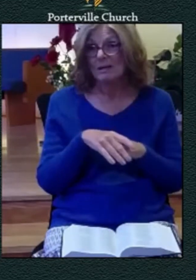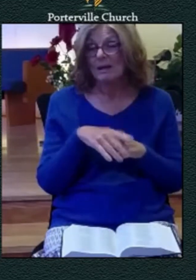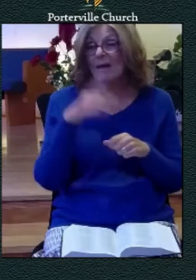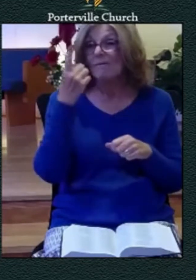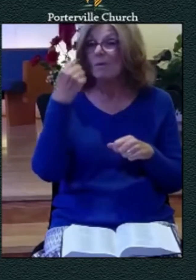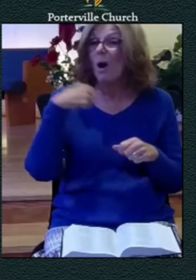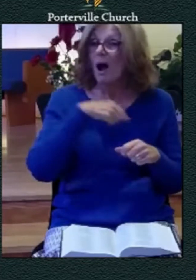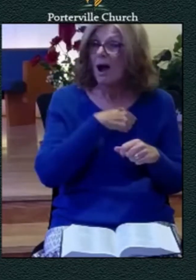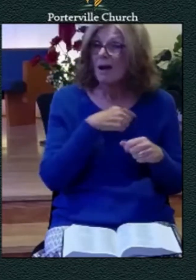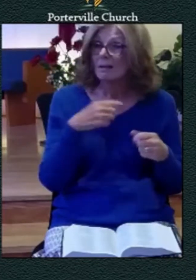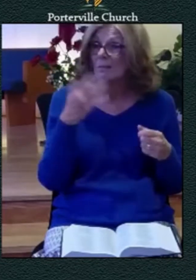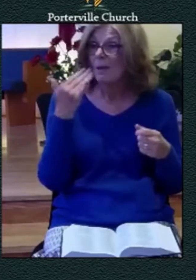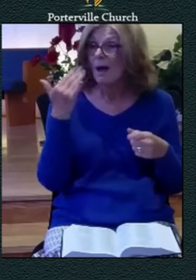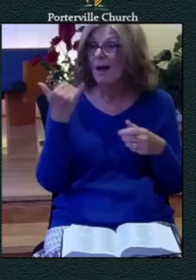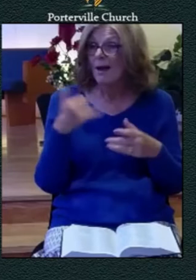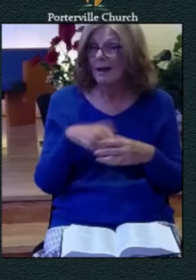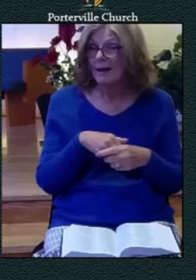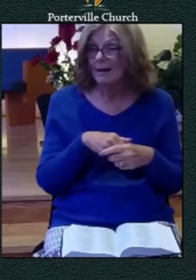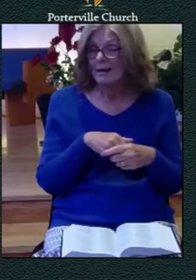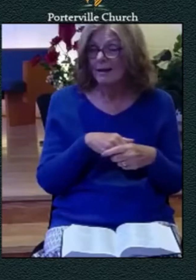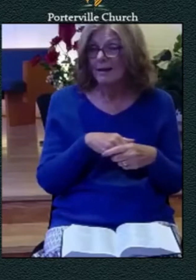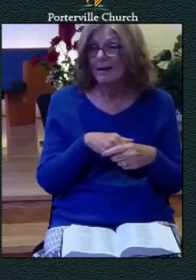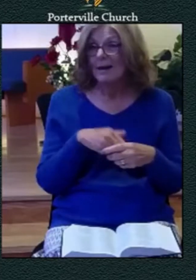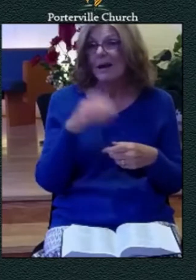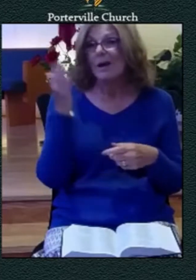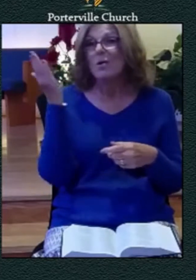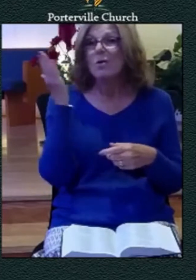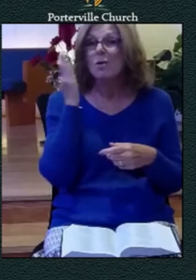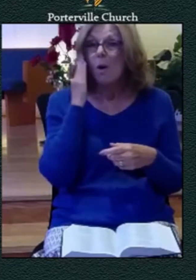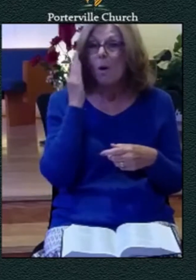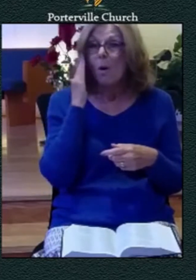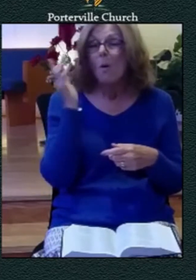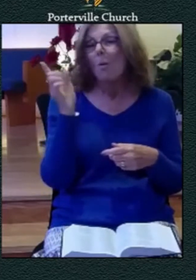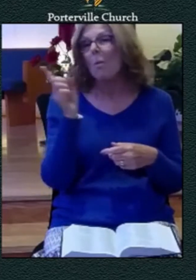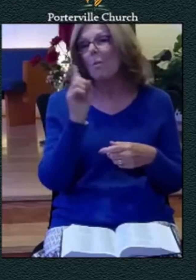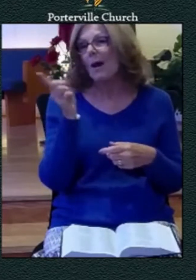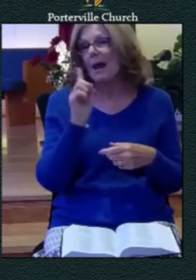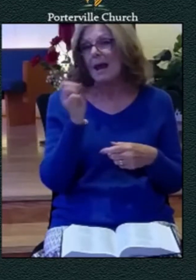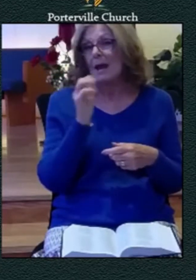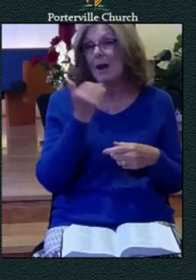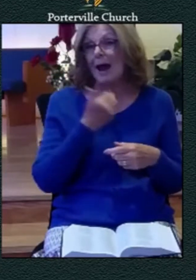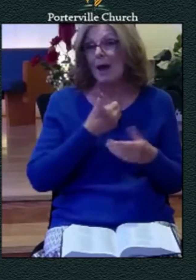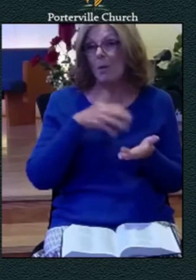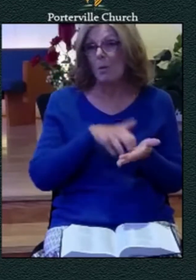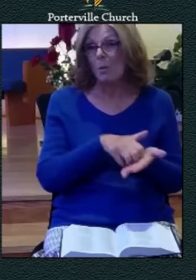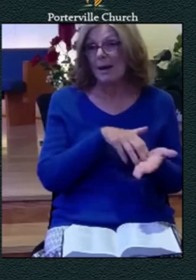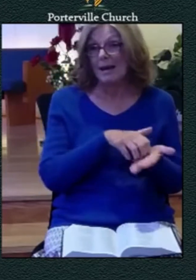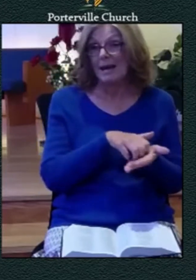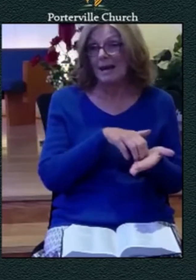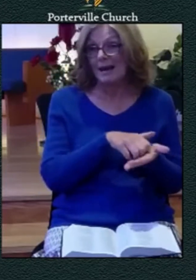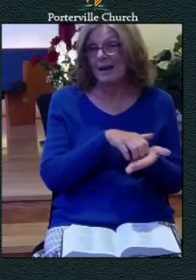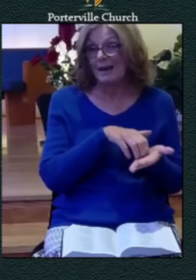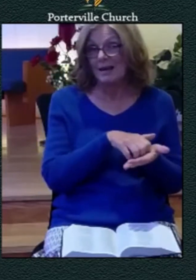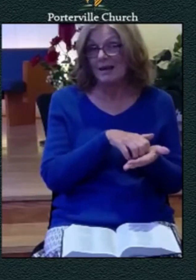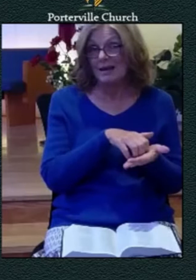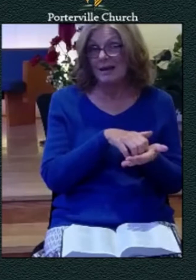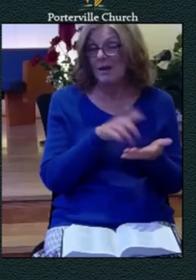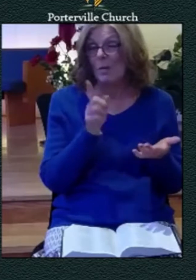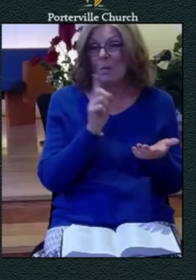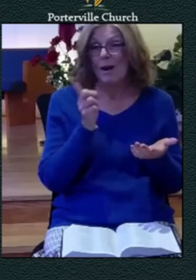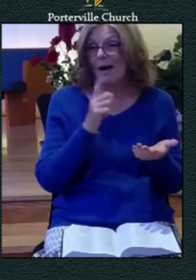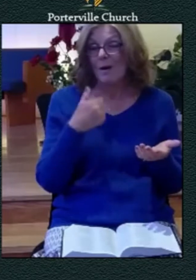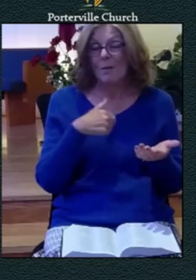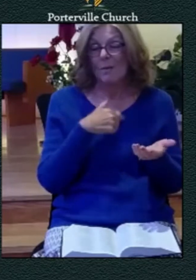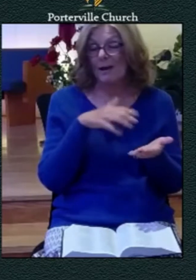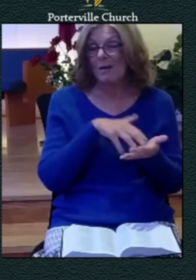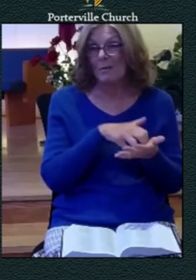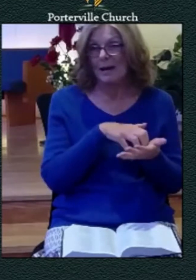to know where our weaknesses lie half the battle in the spiritual life